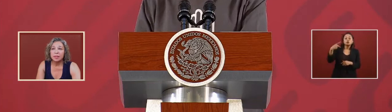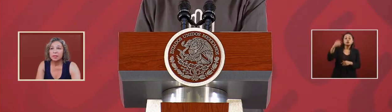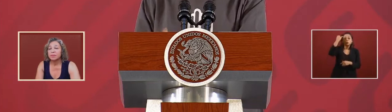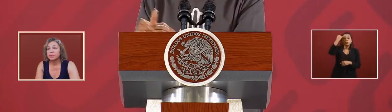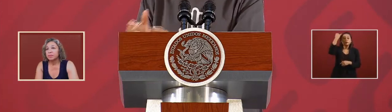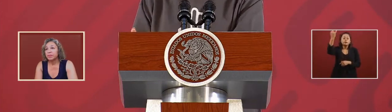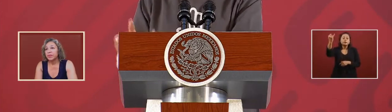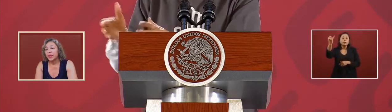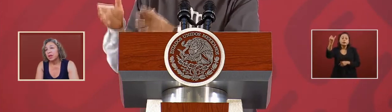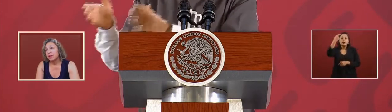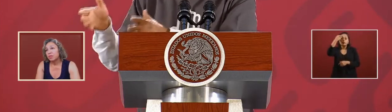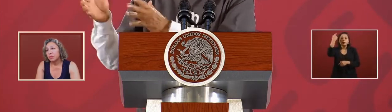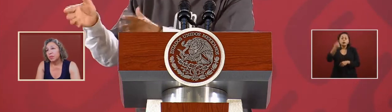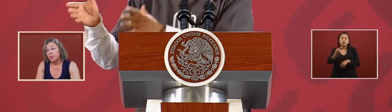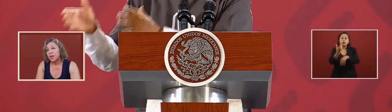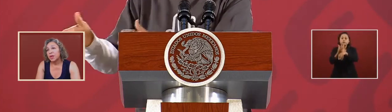maintenance